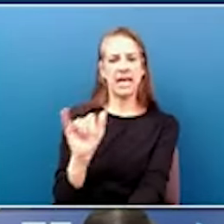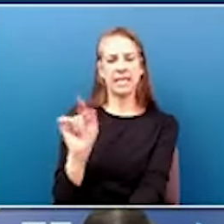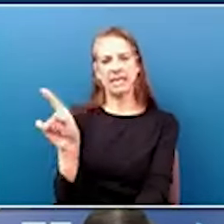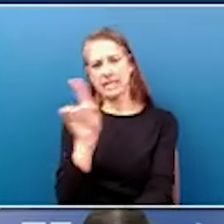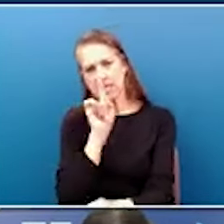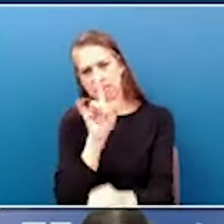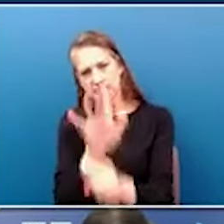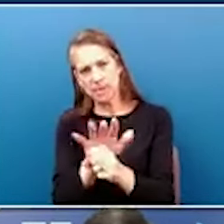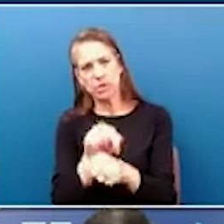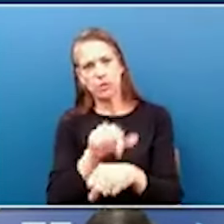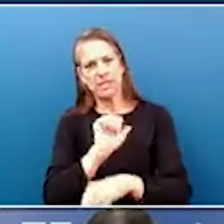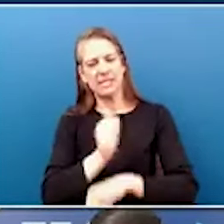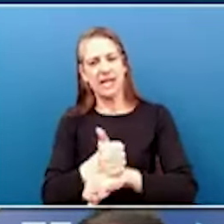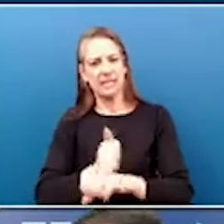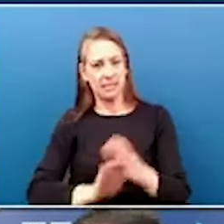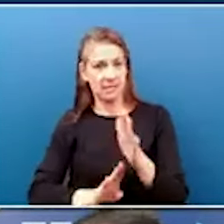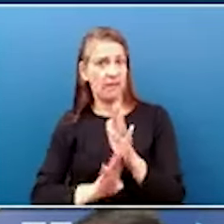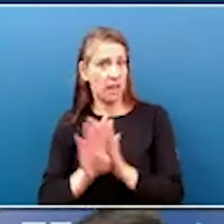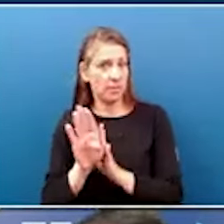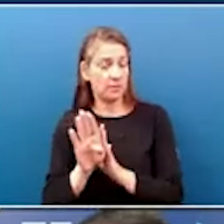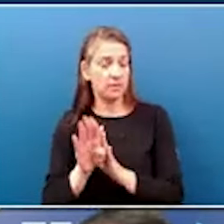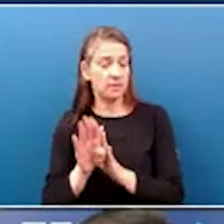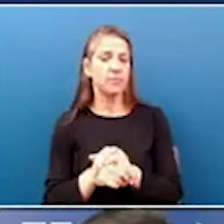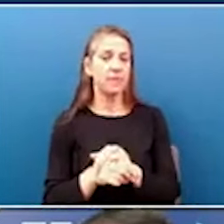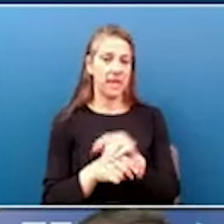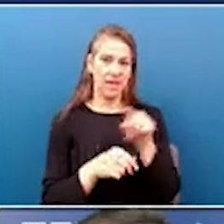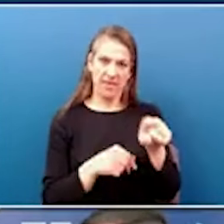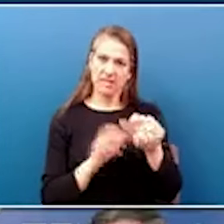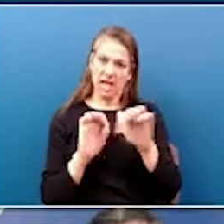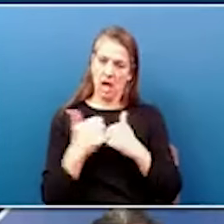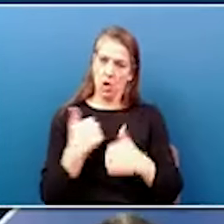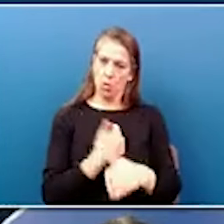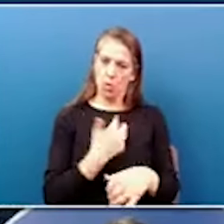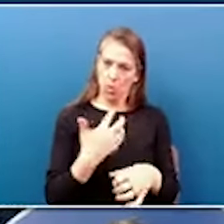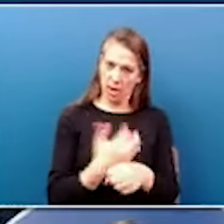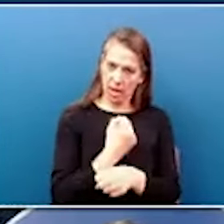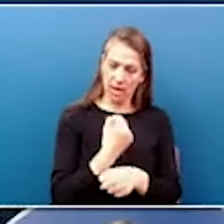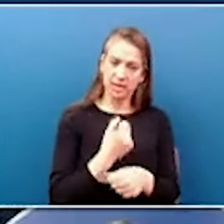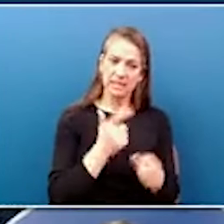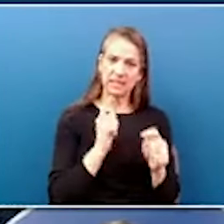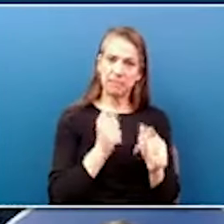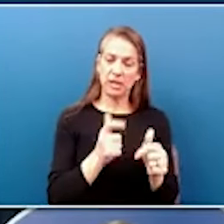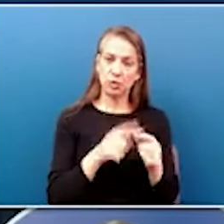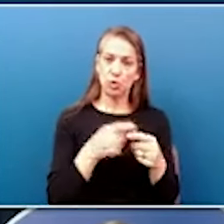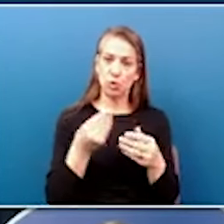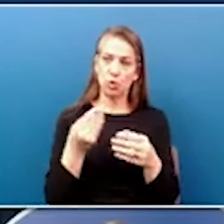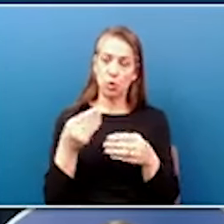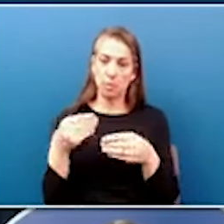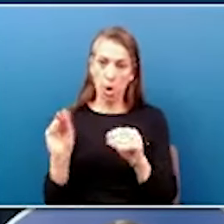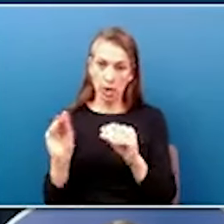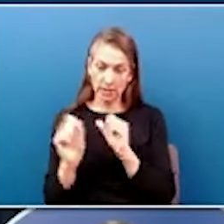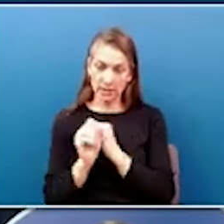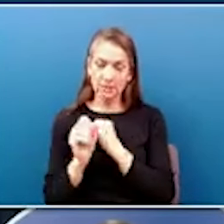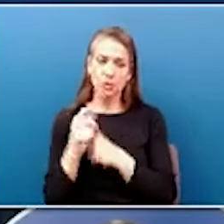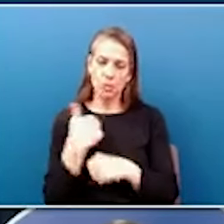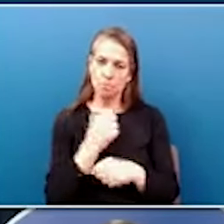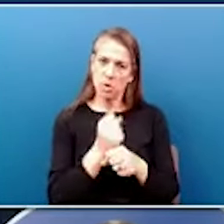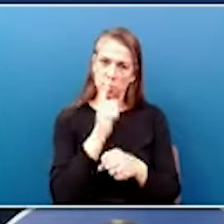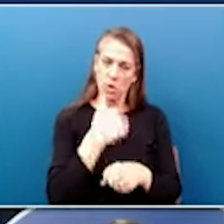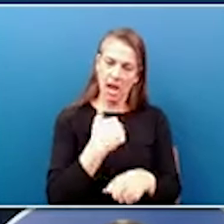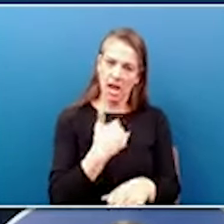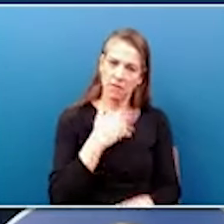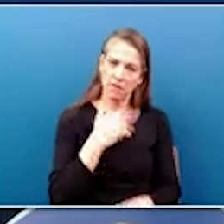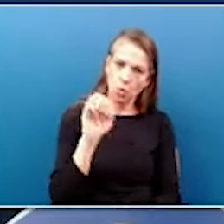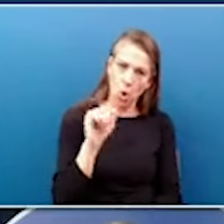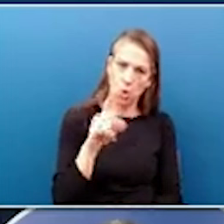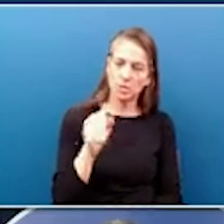site development. This is how we win the speed to market race to make sure that we have the roads, the power, the